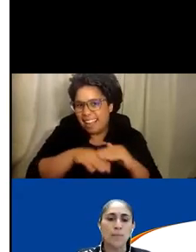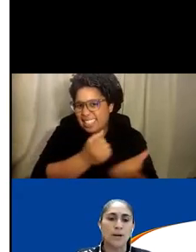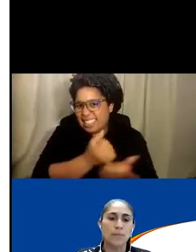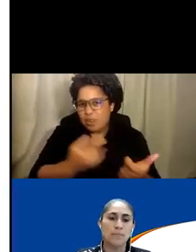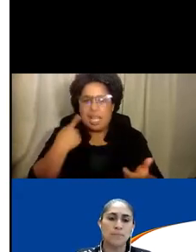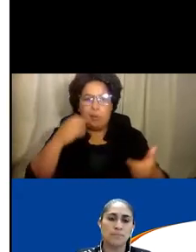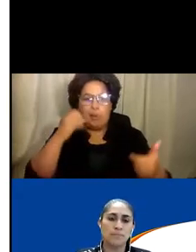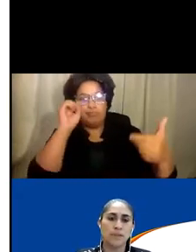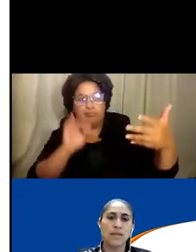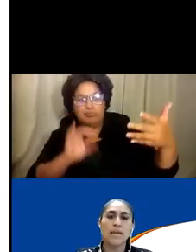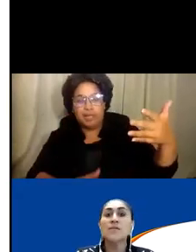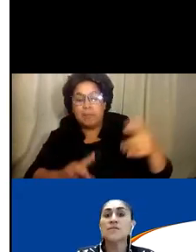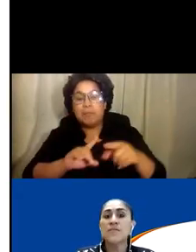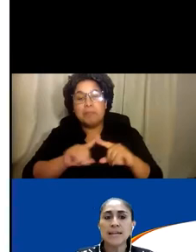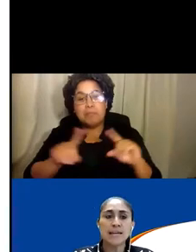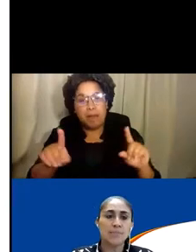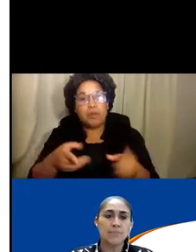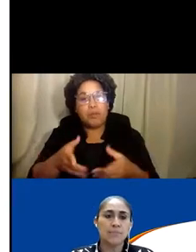later in the webinar.